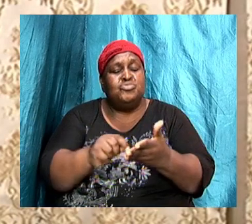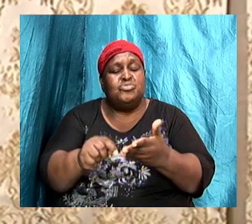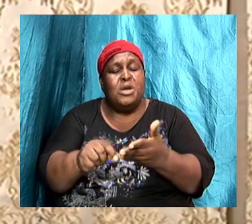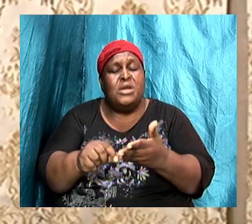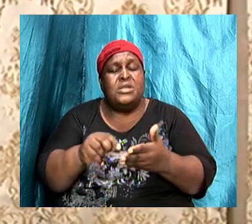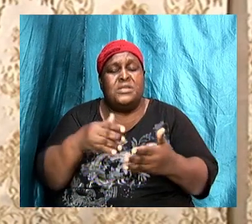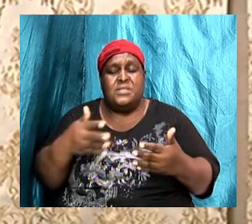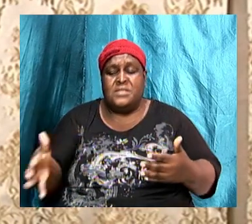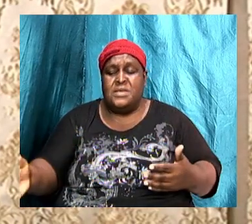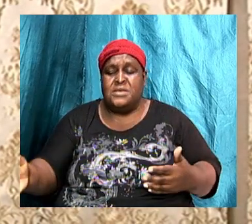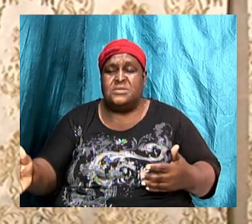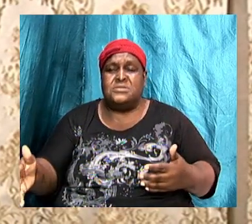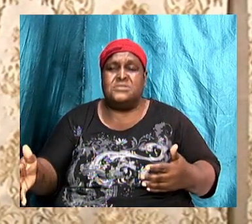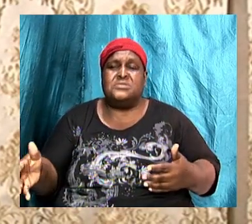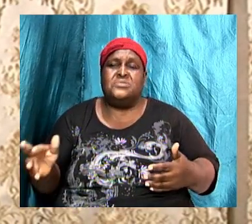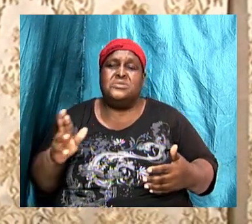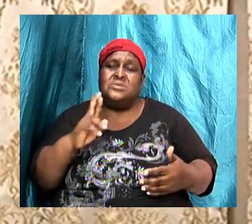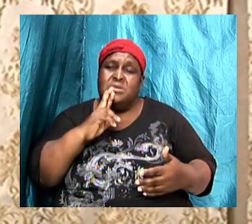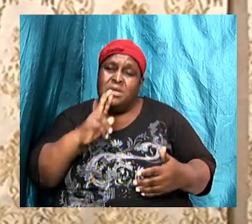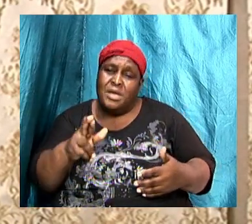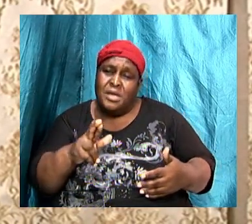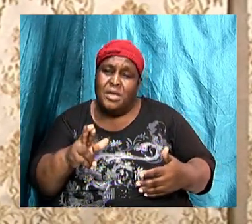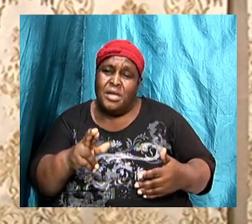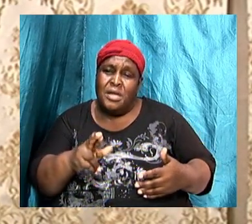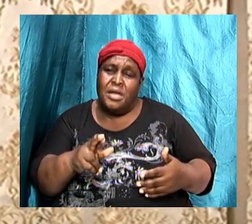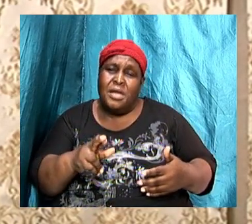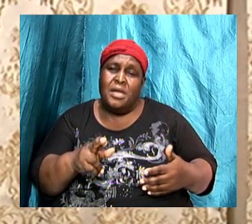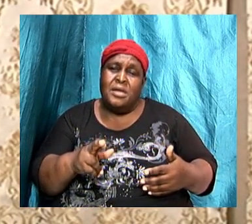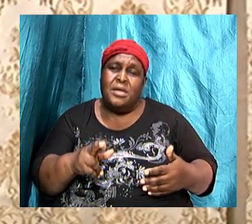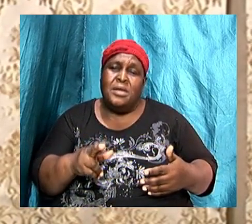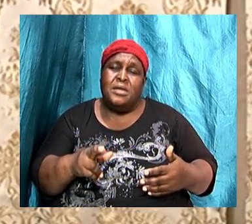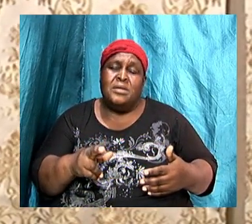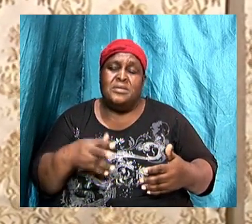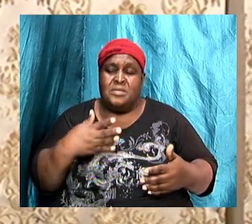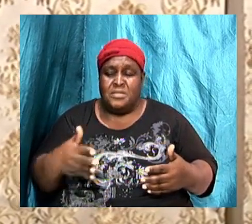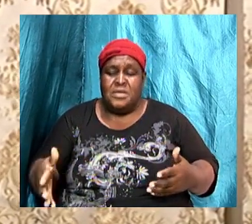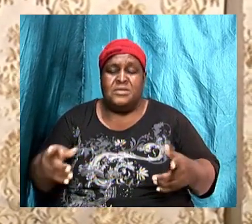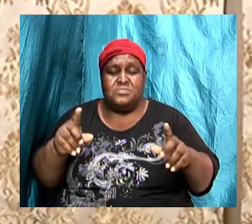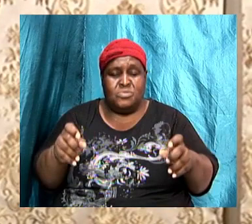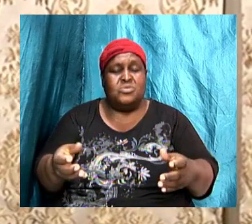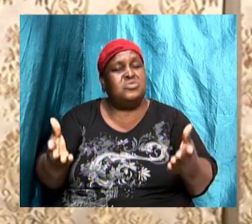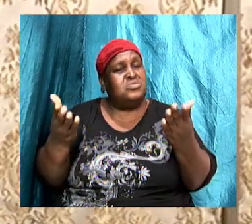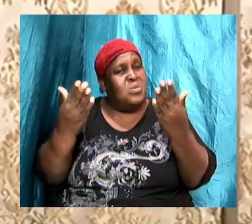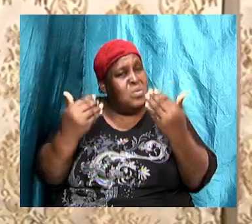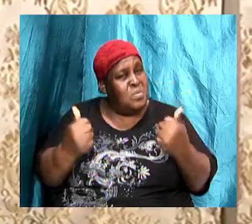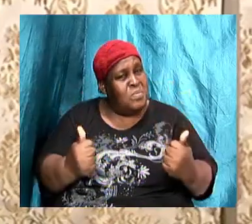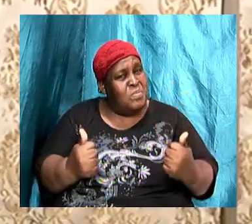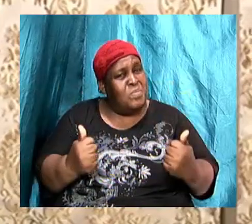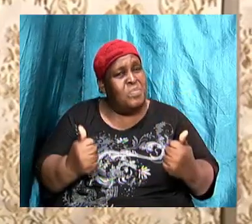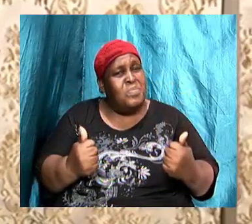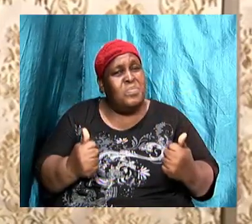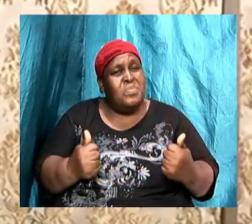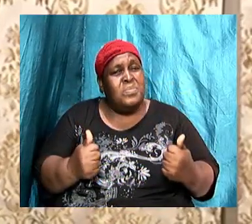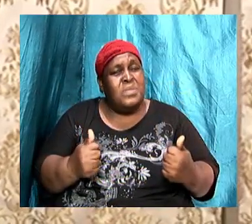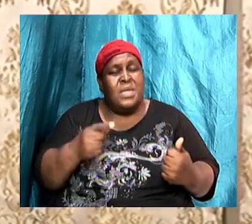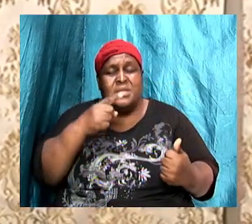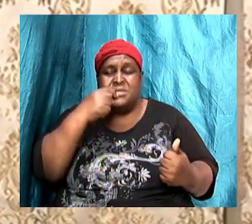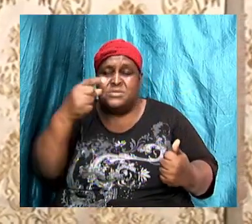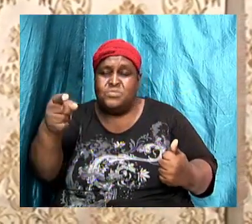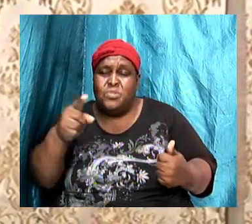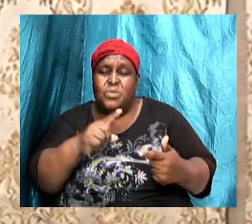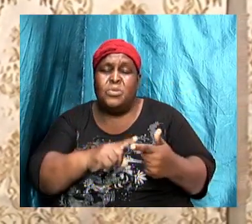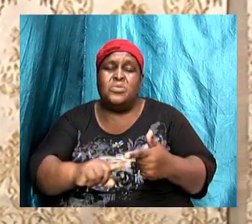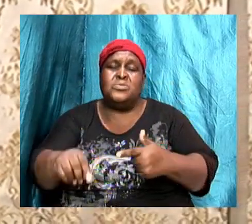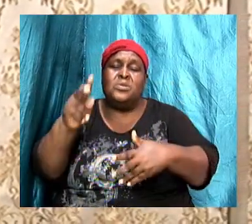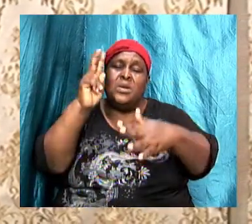things which will come right and it spoke to prophetic events